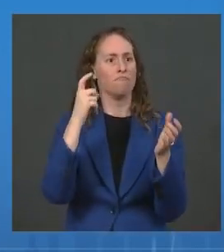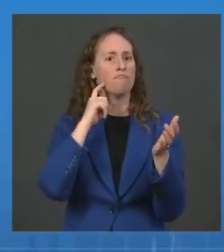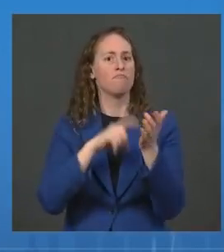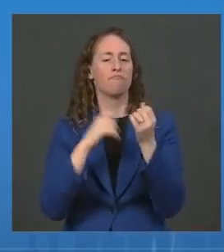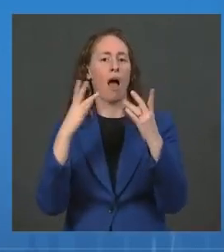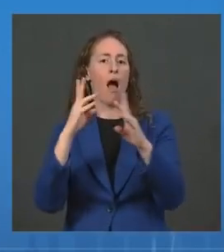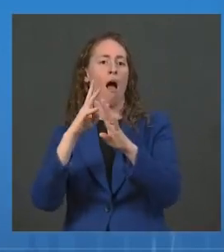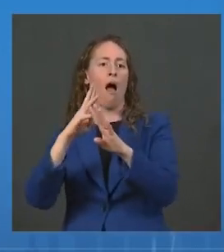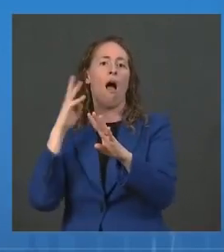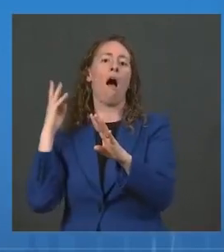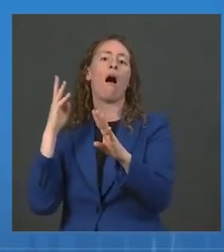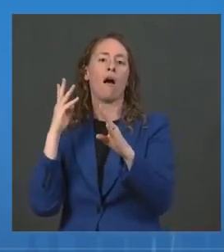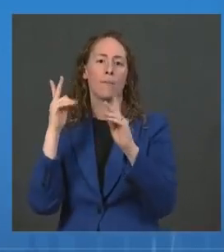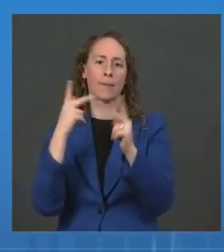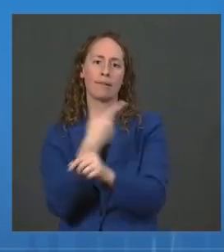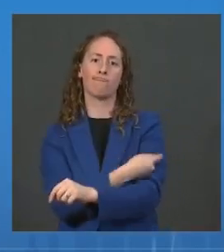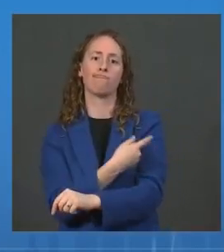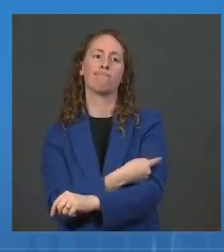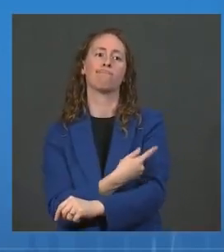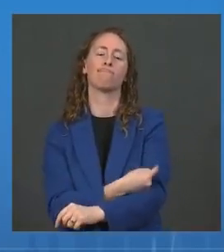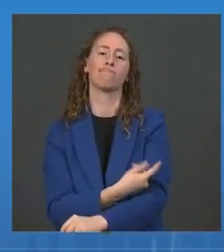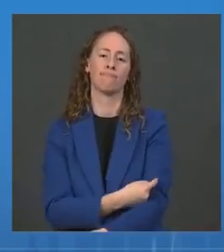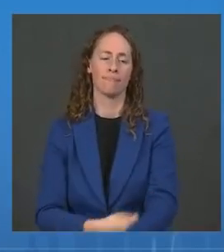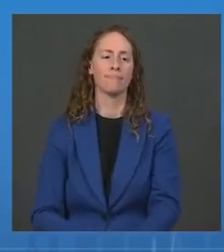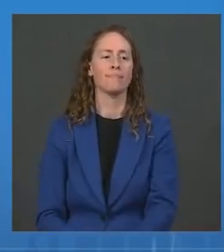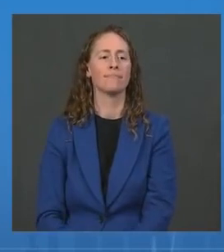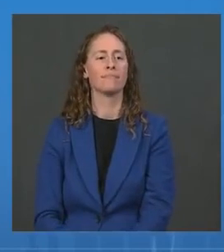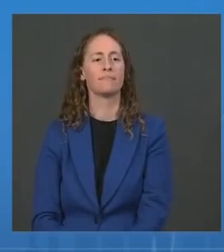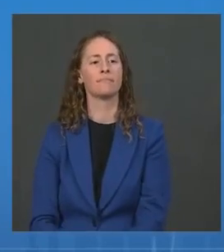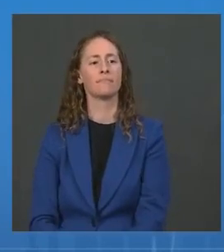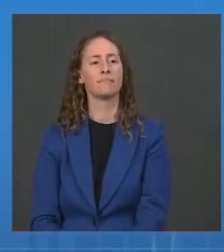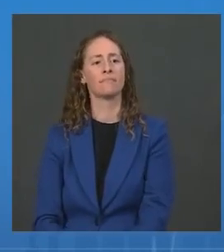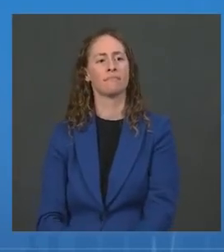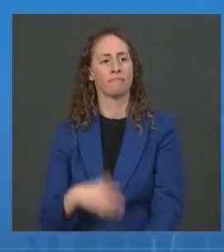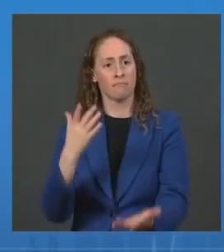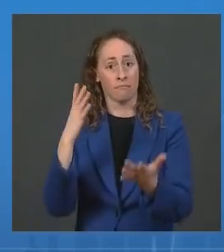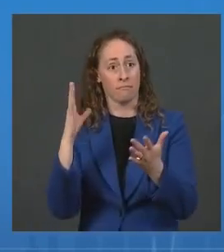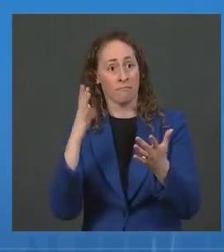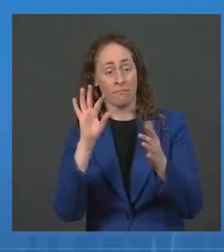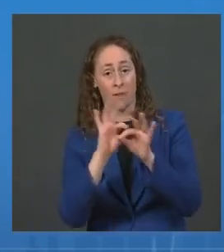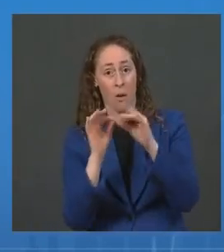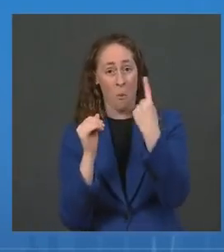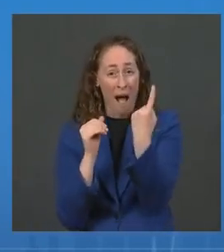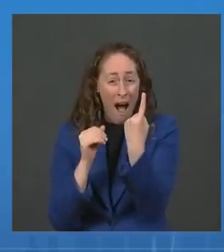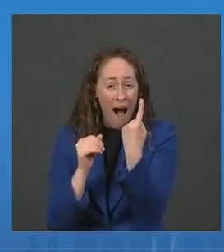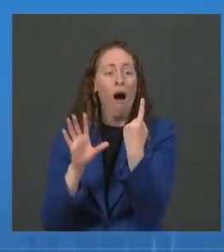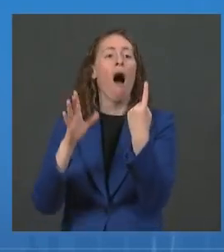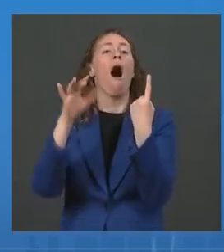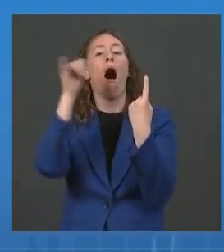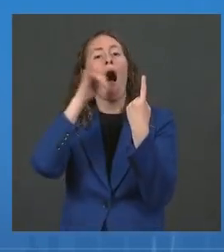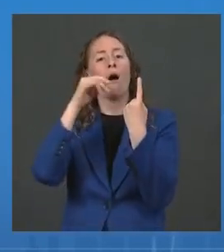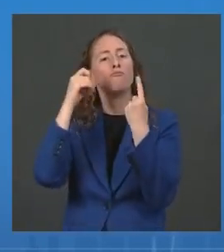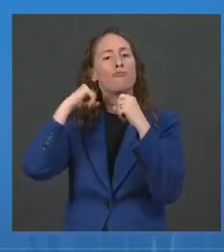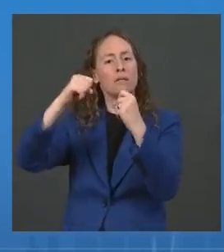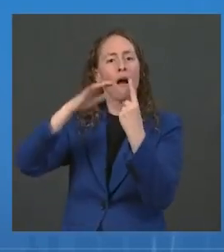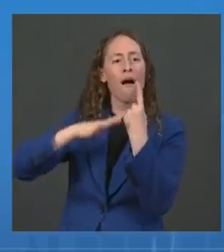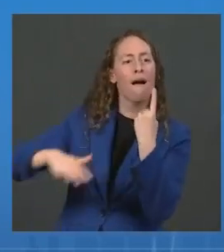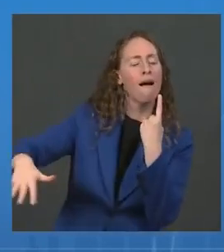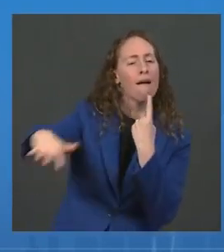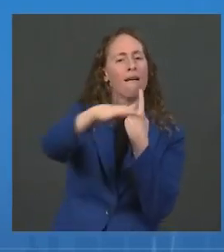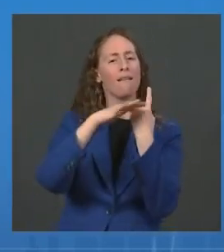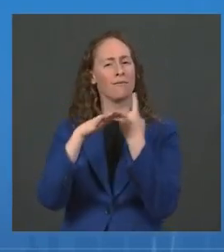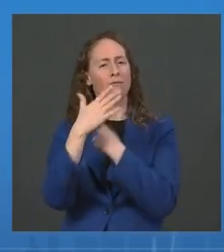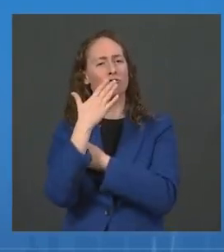win. It's one more person protected against the Delta variant. And all of these conversations that our Community Corps members have been having,